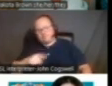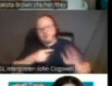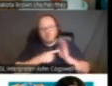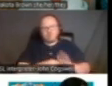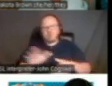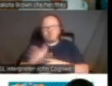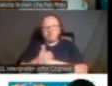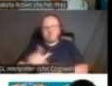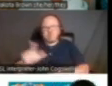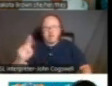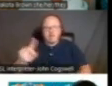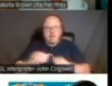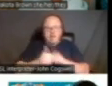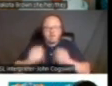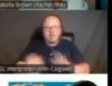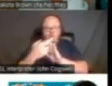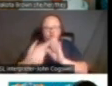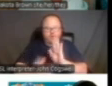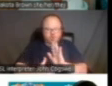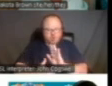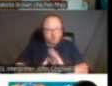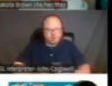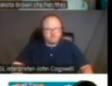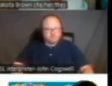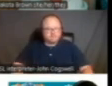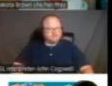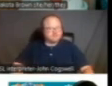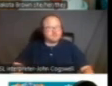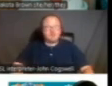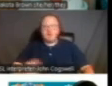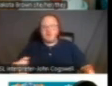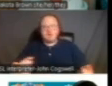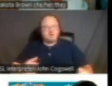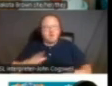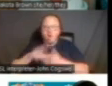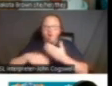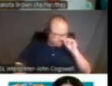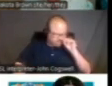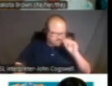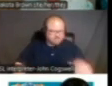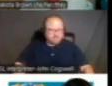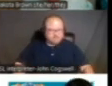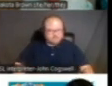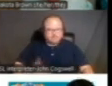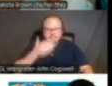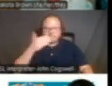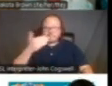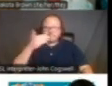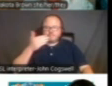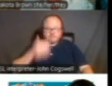share the link on how they can register? It's all expenses paid. Yeah, thank you.